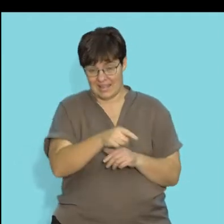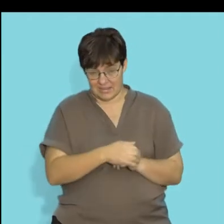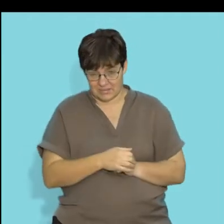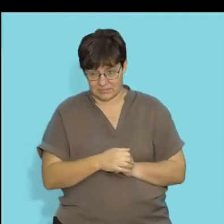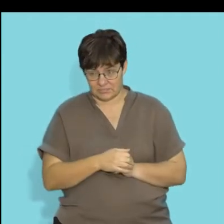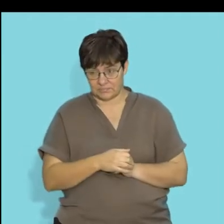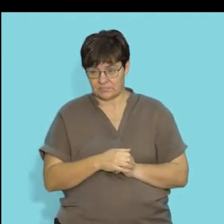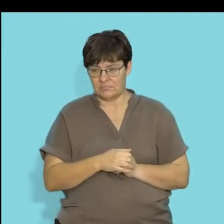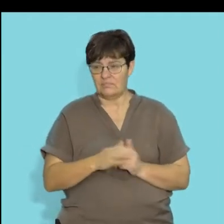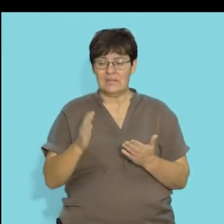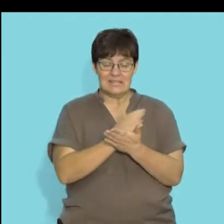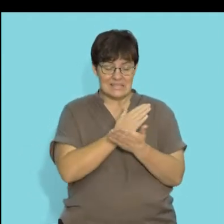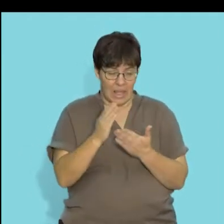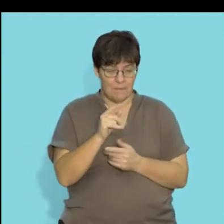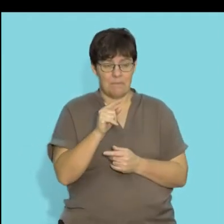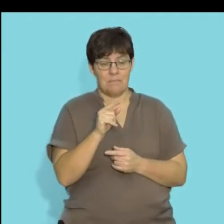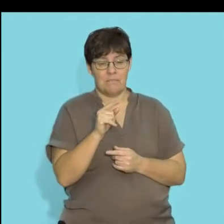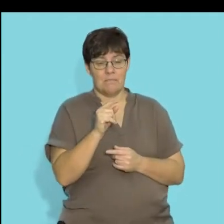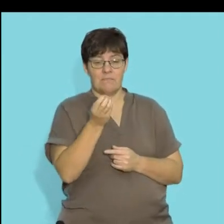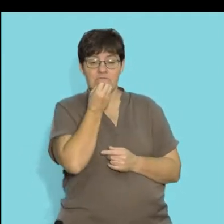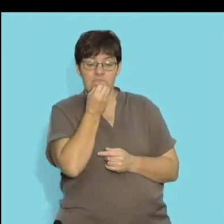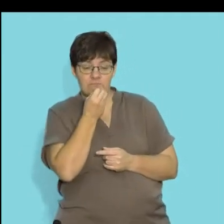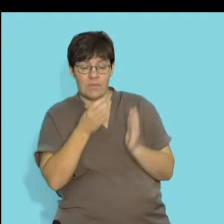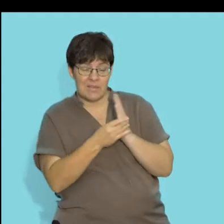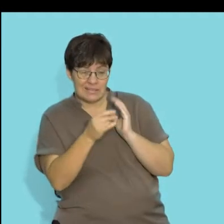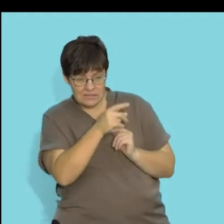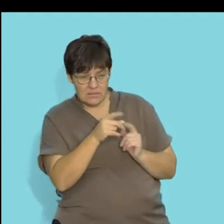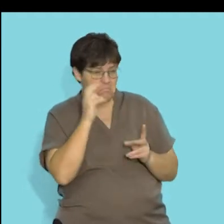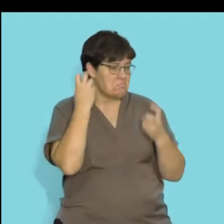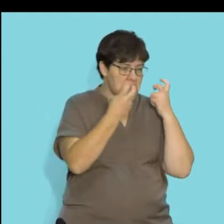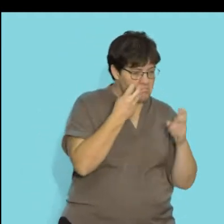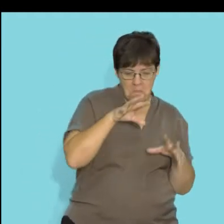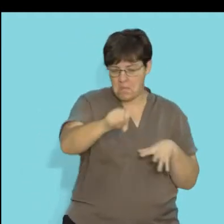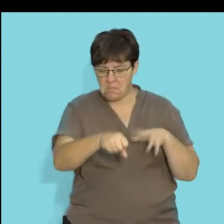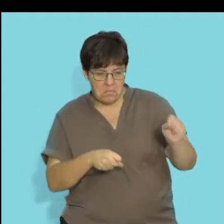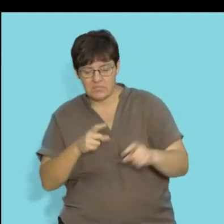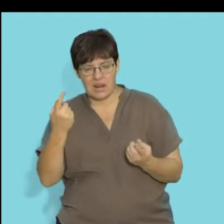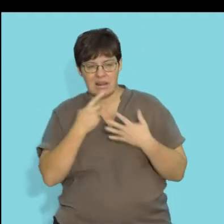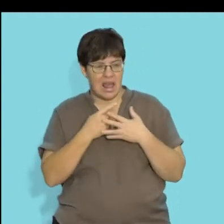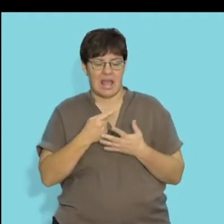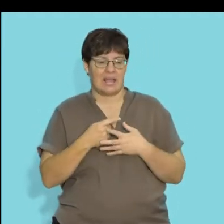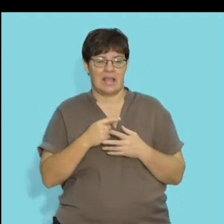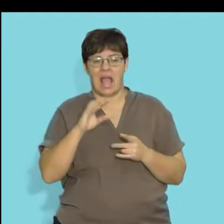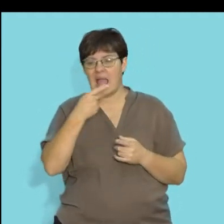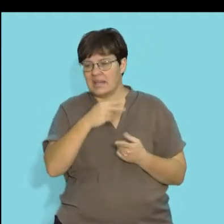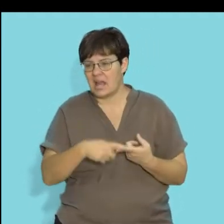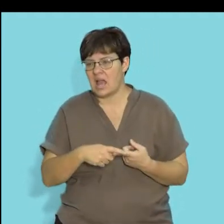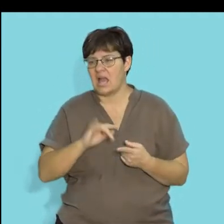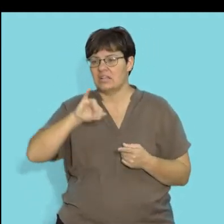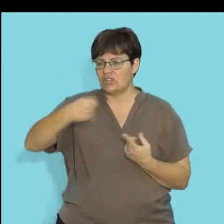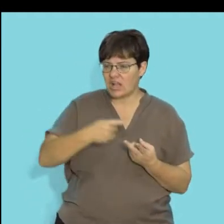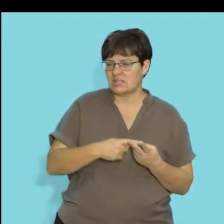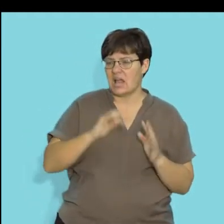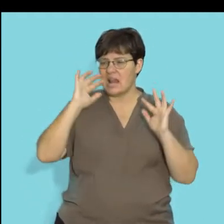scavengers. Some carnivores will engage in scavenging on occasion. Examples of your hyenas, your jackals,